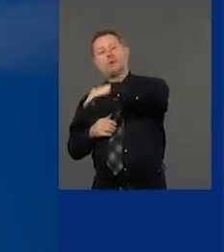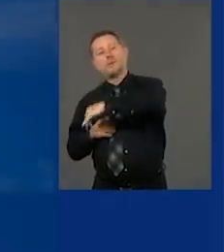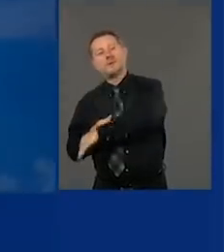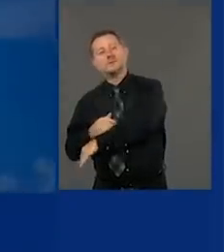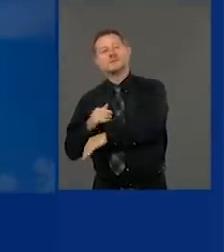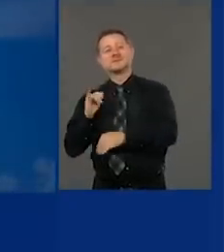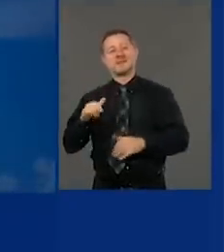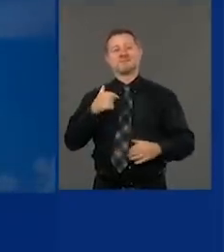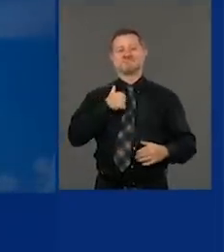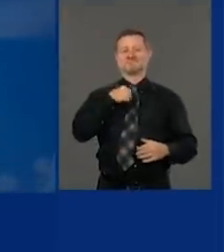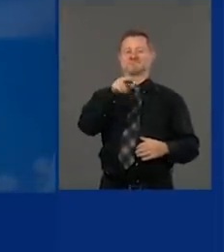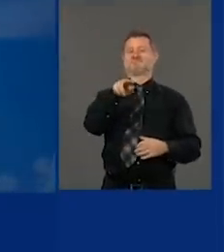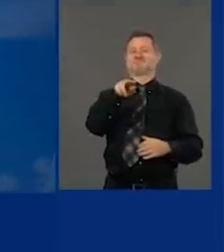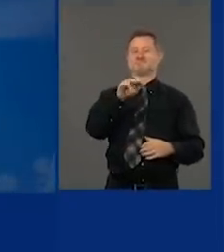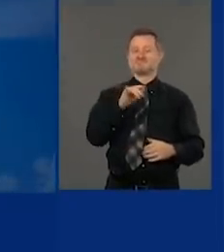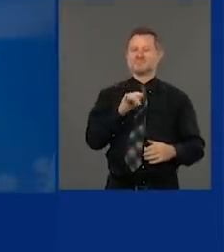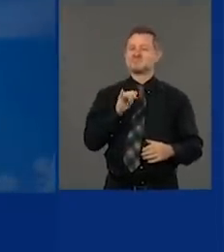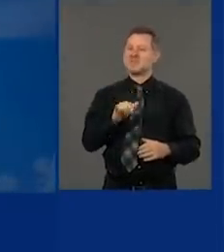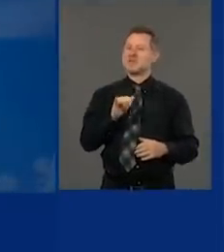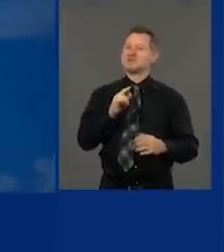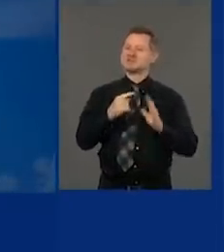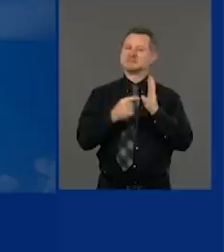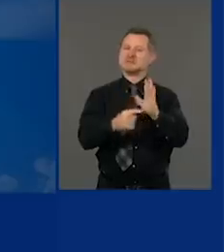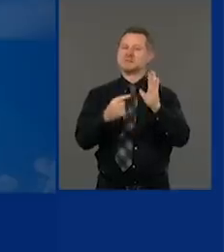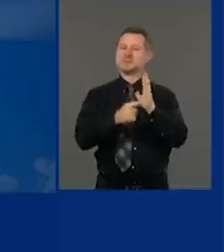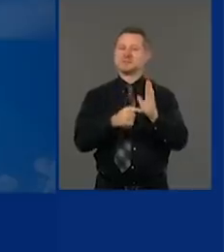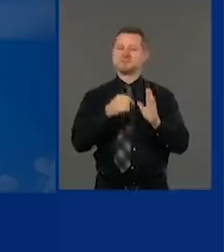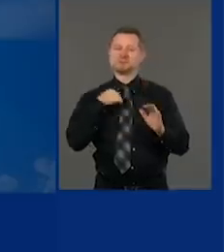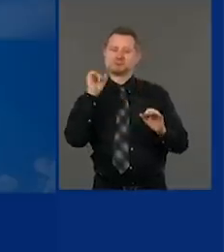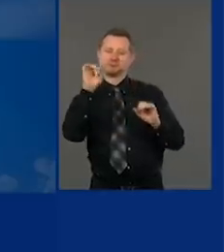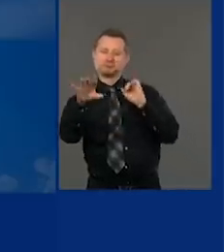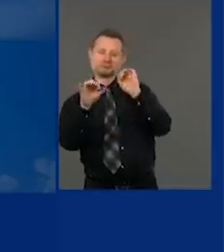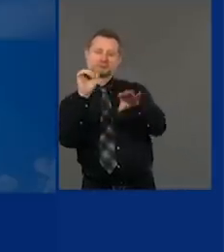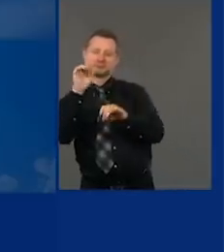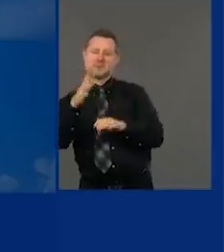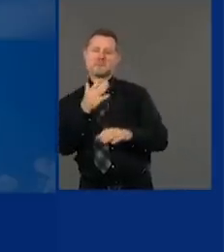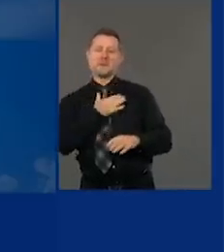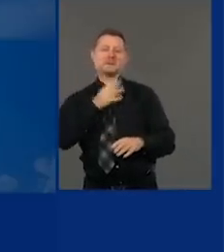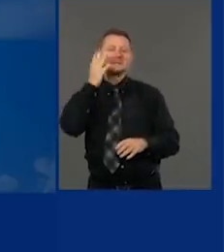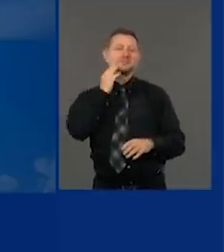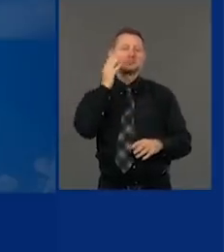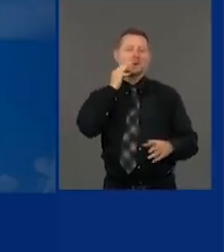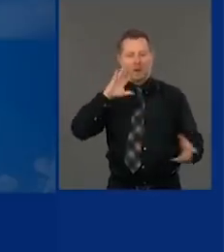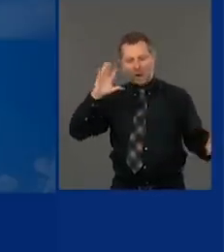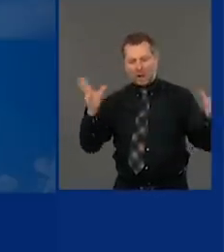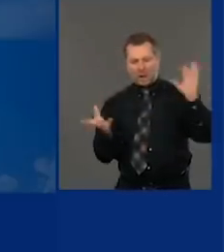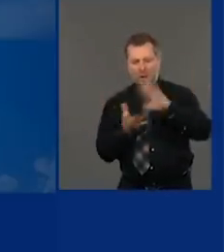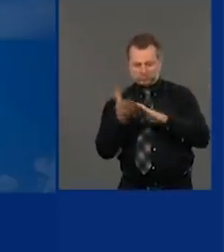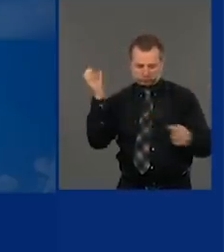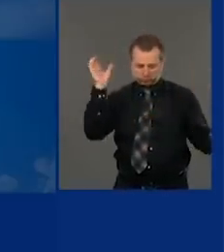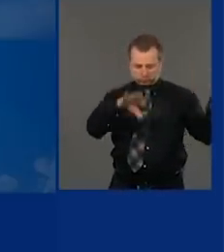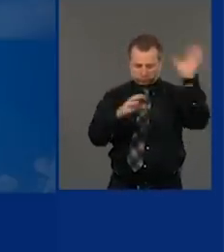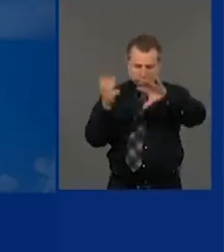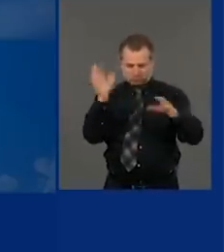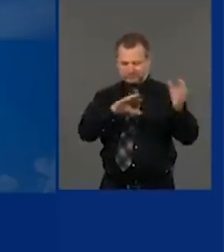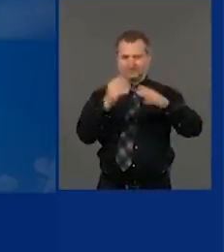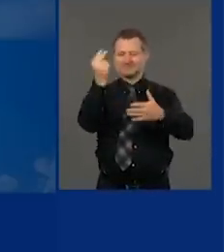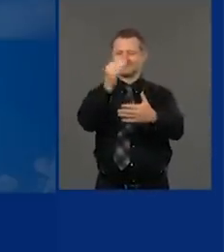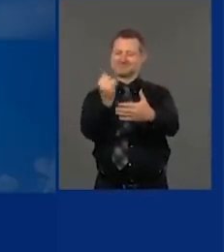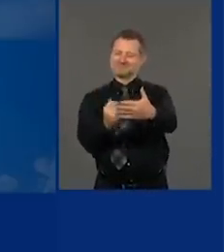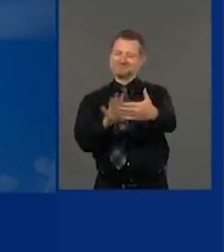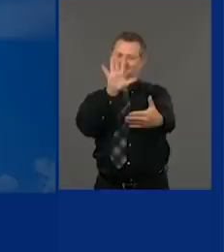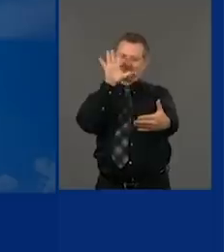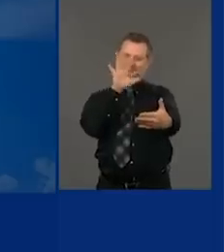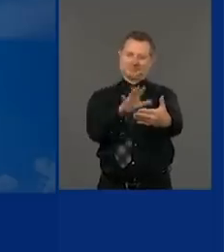And these are little telltale signs that, to me, represent what was going